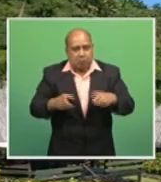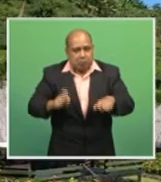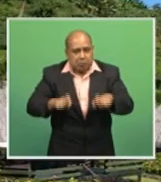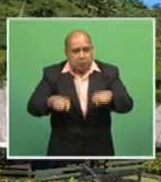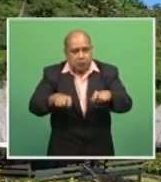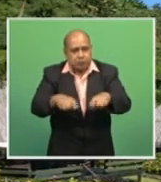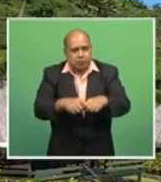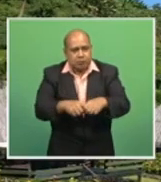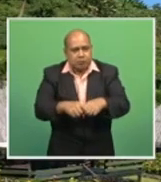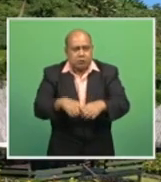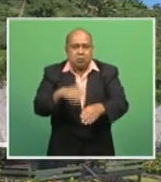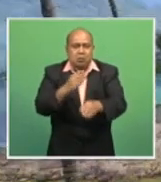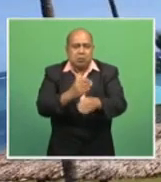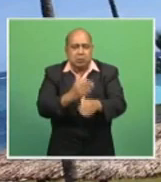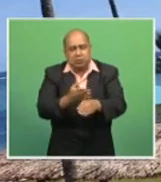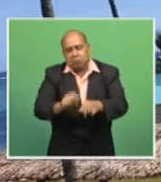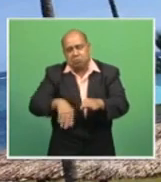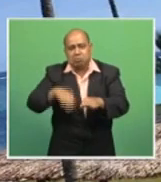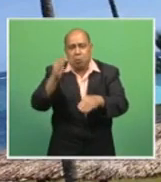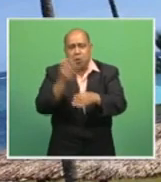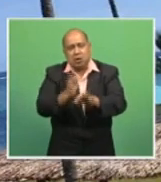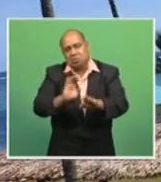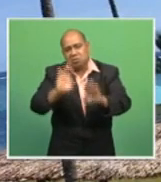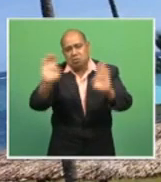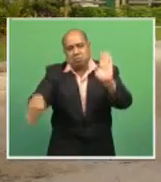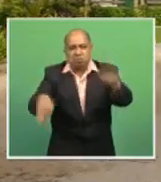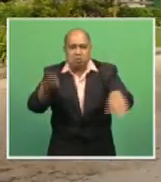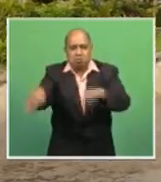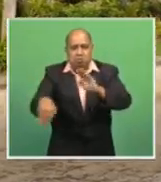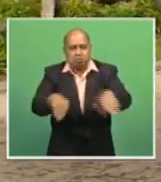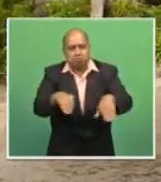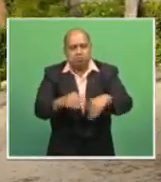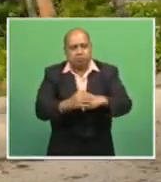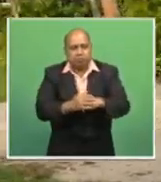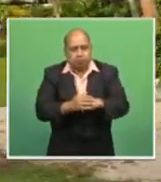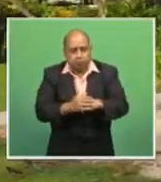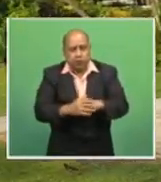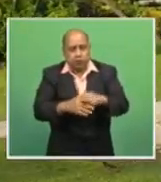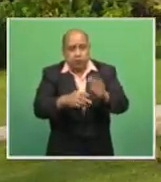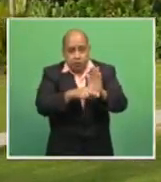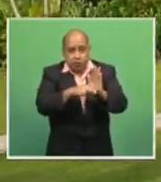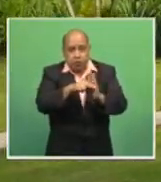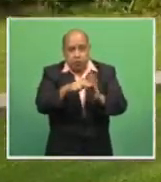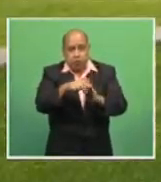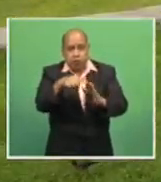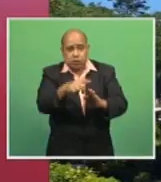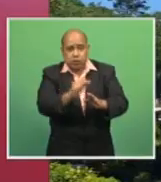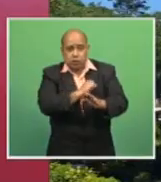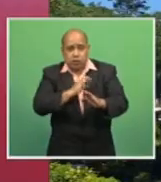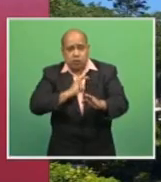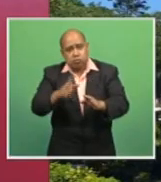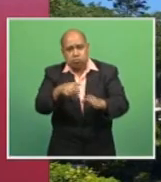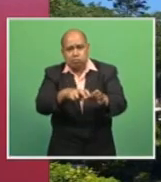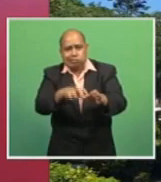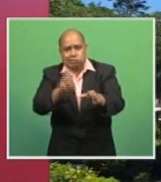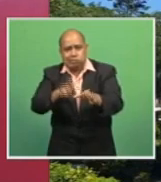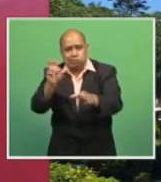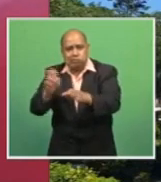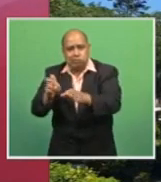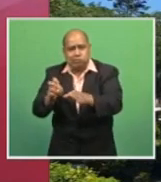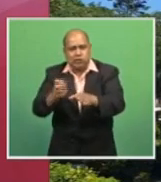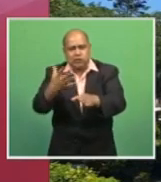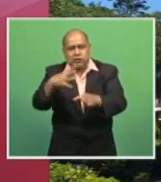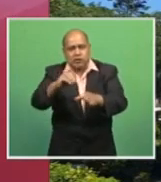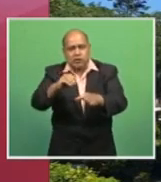One resort along Coral Coast has had to lay off 30 staff because most of their bookings have been cancelled. We will be